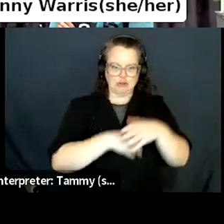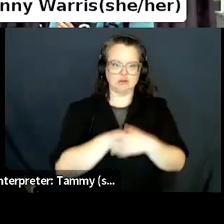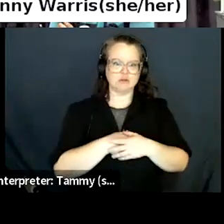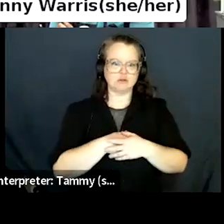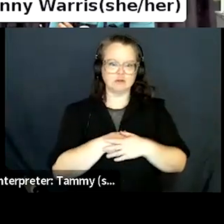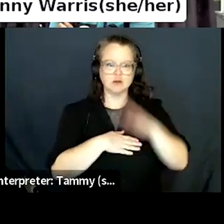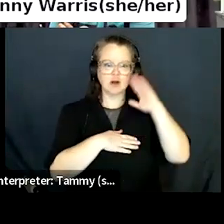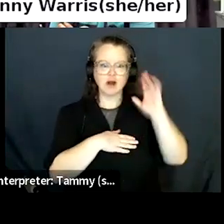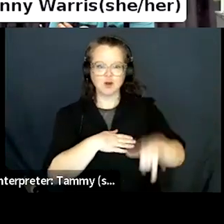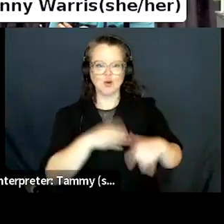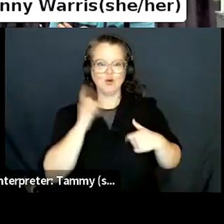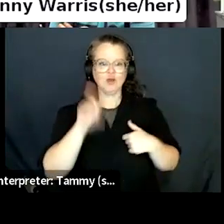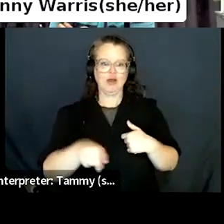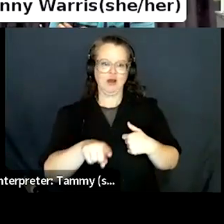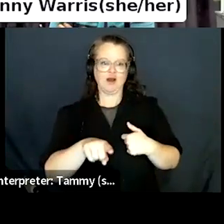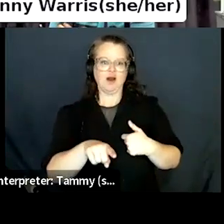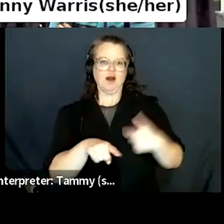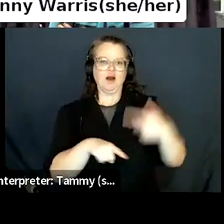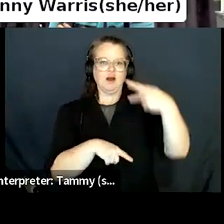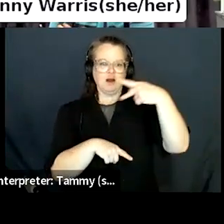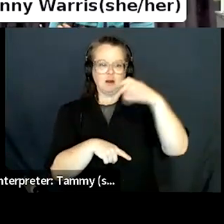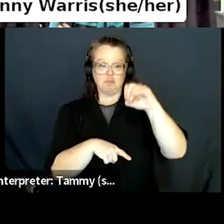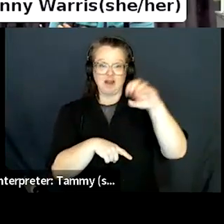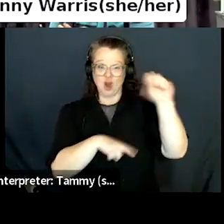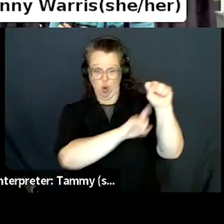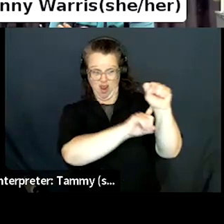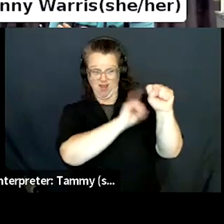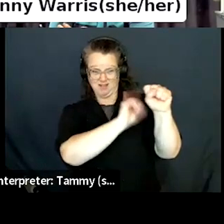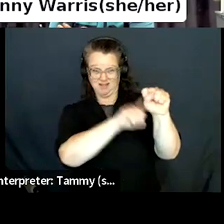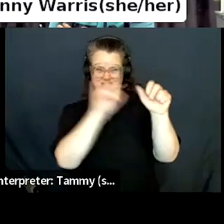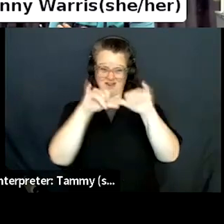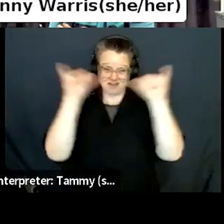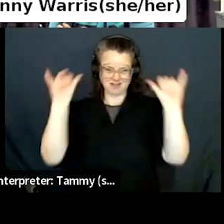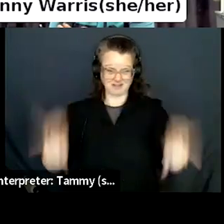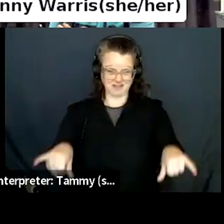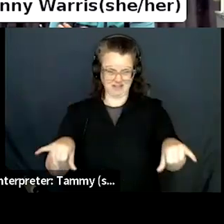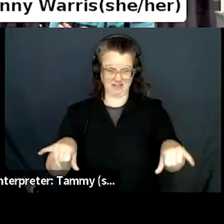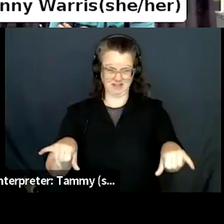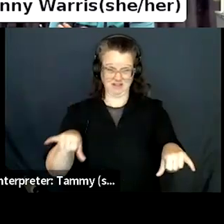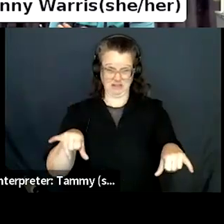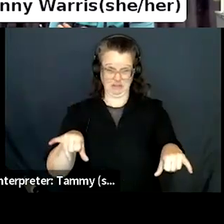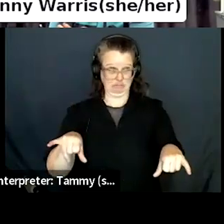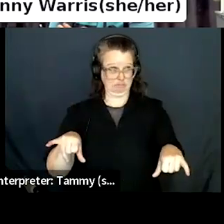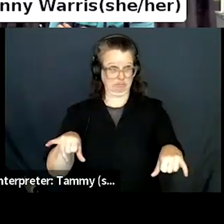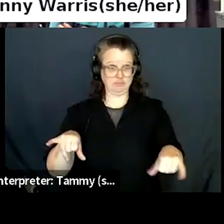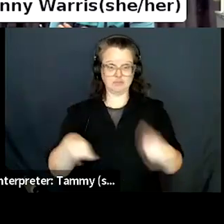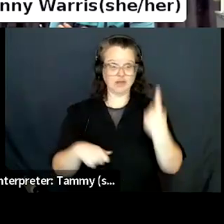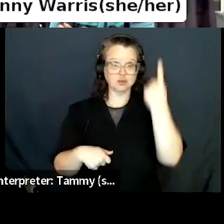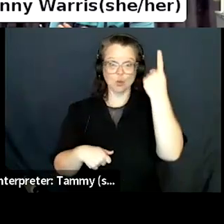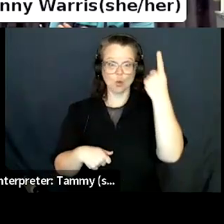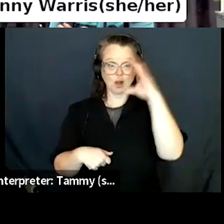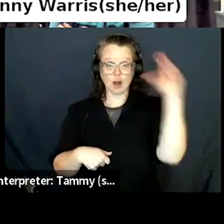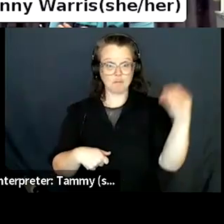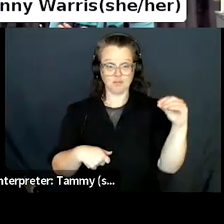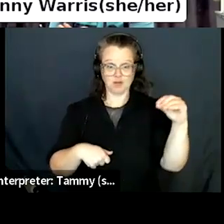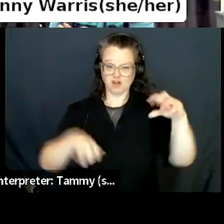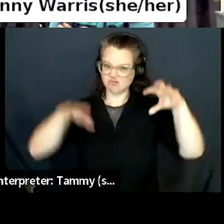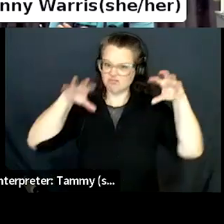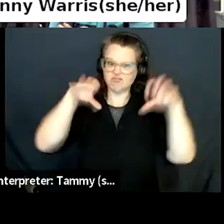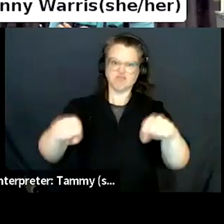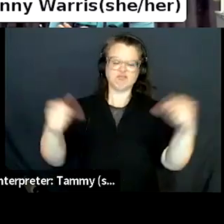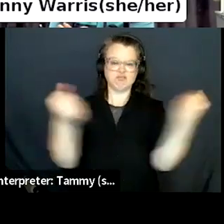onboarded basically. And there are no real viable alternatives. And that creates a huge